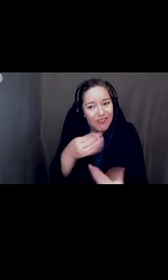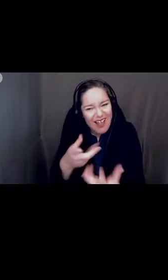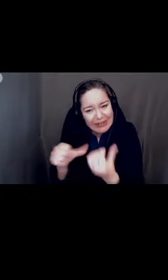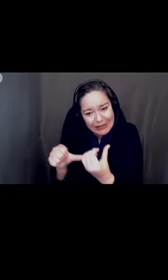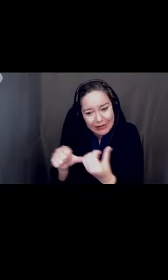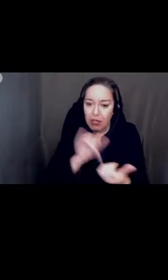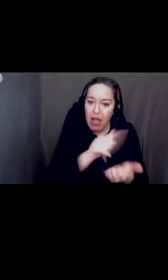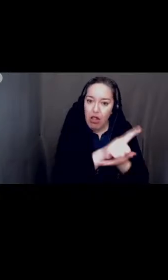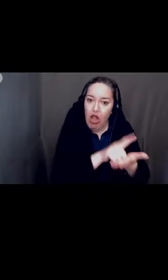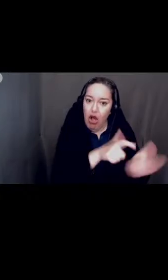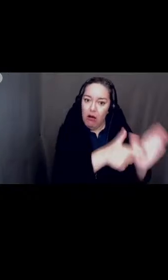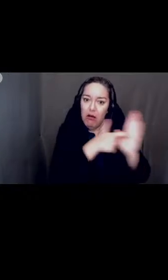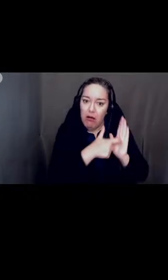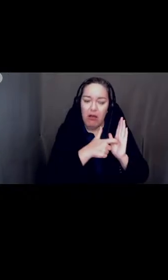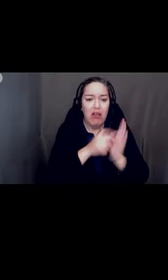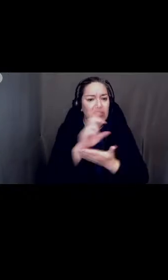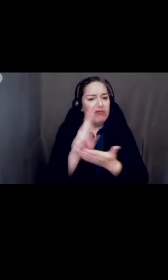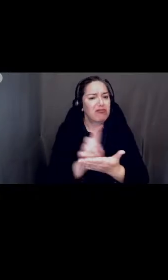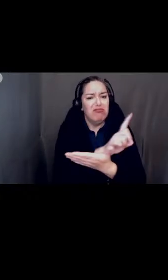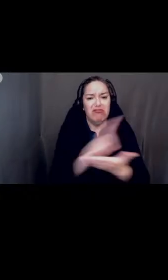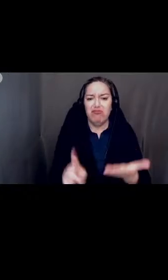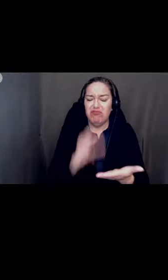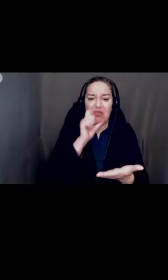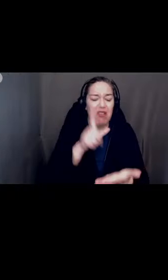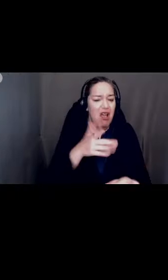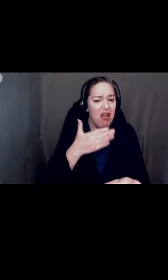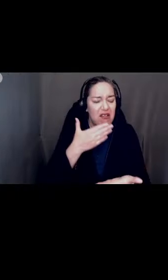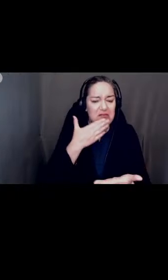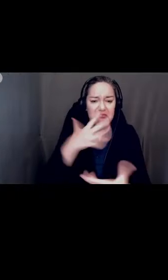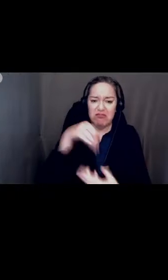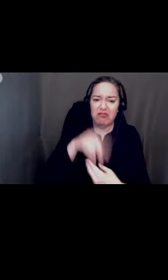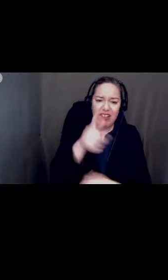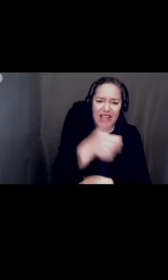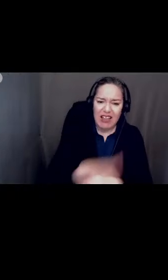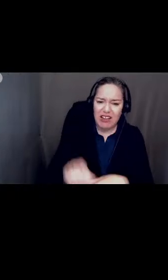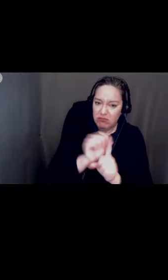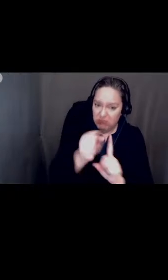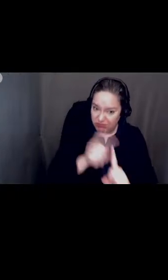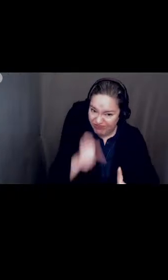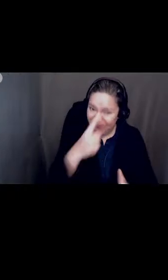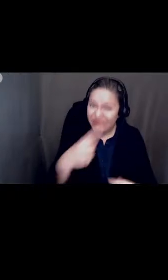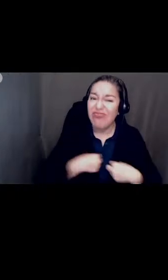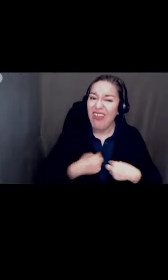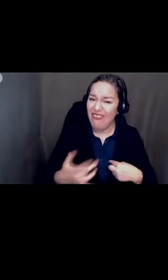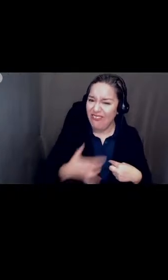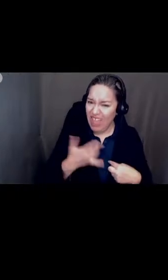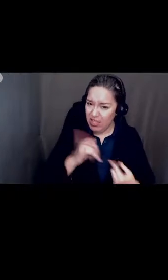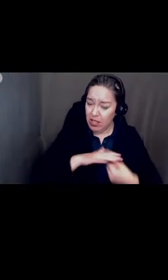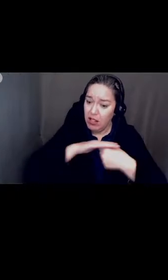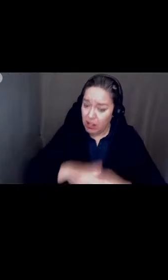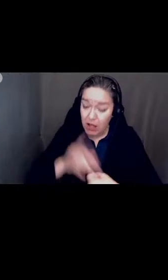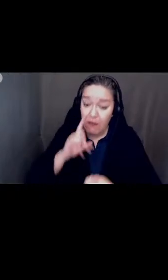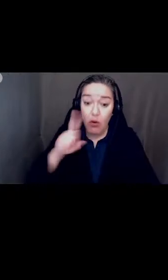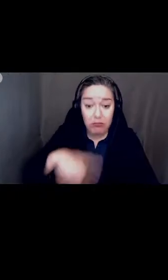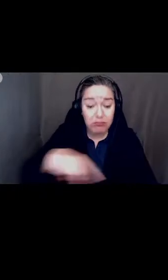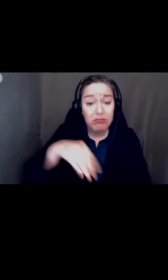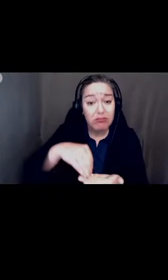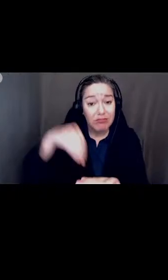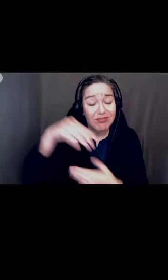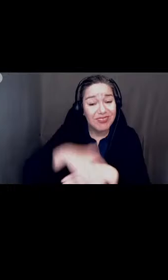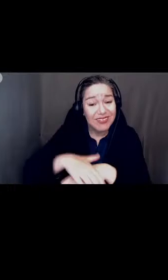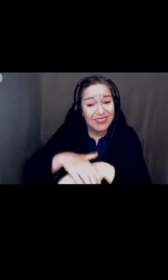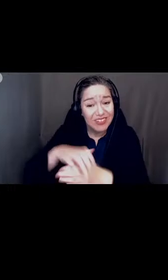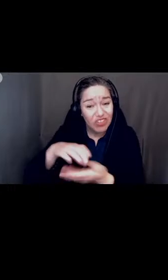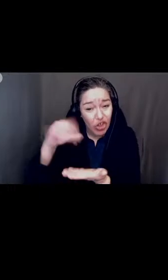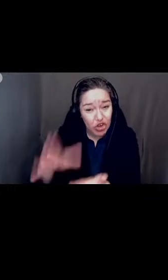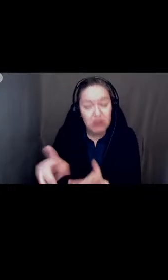is not a word that plays well in any situation, but I felt this pressure not only for our English learners, but for me as well. Dr.